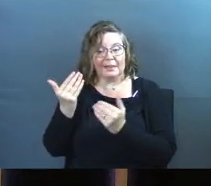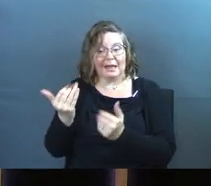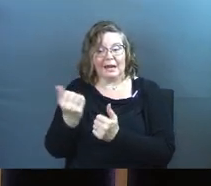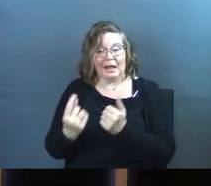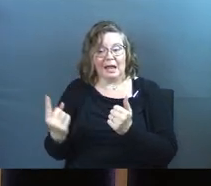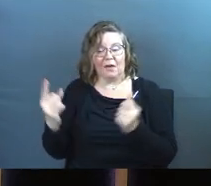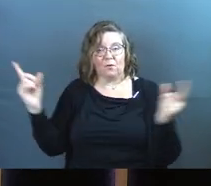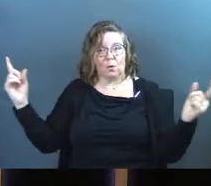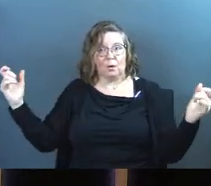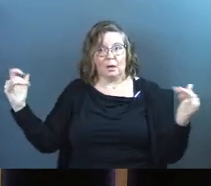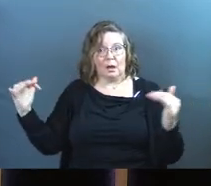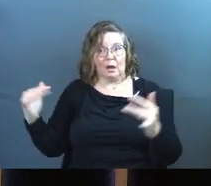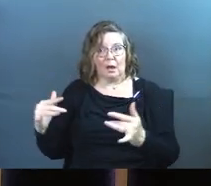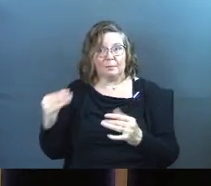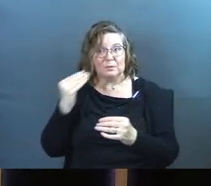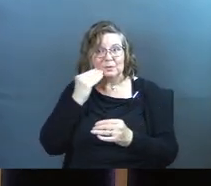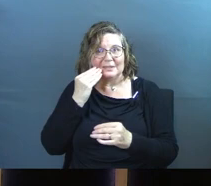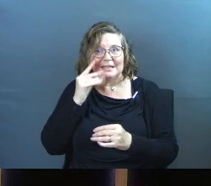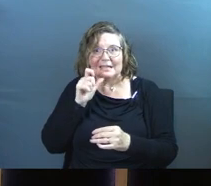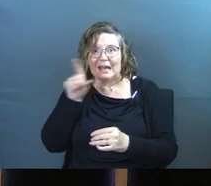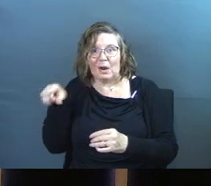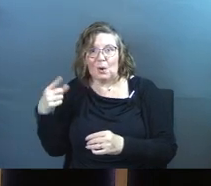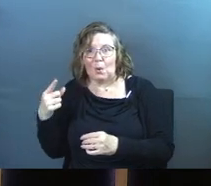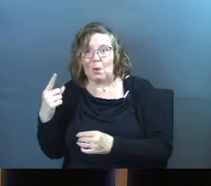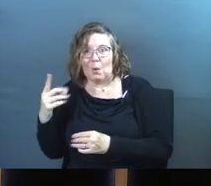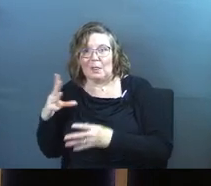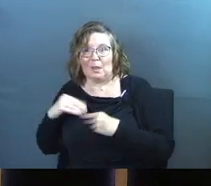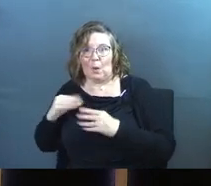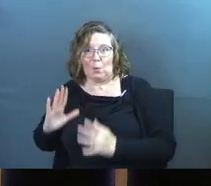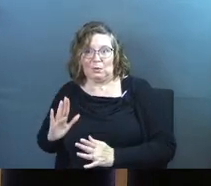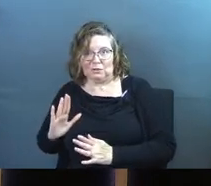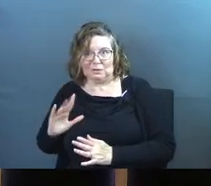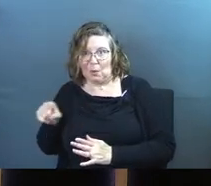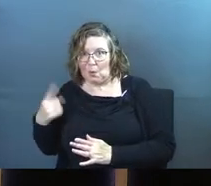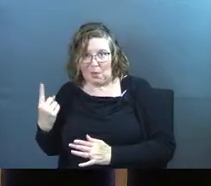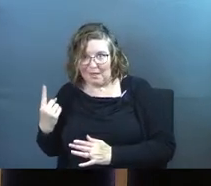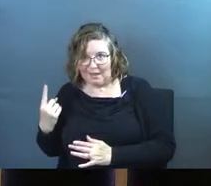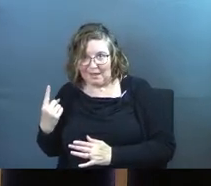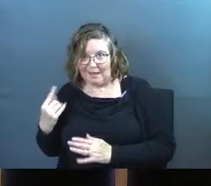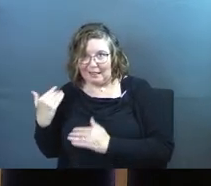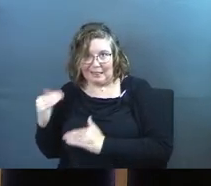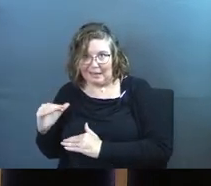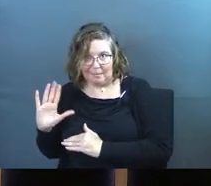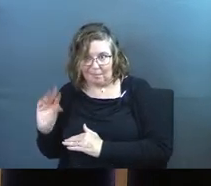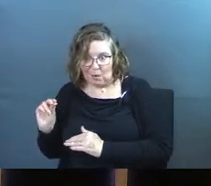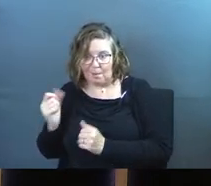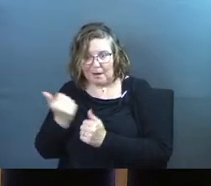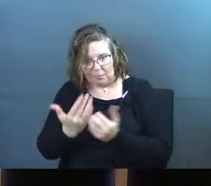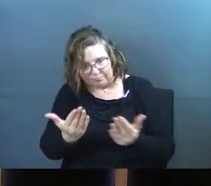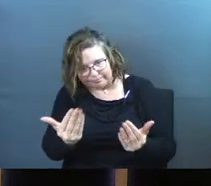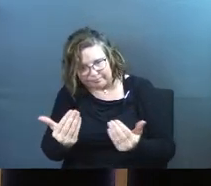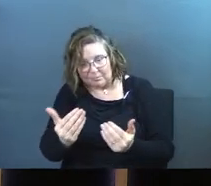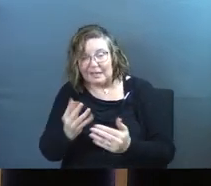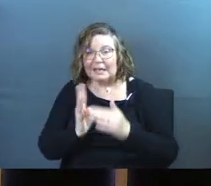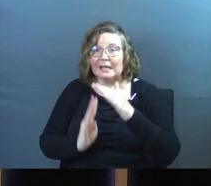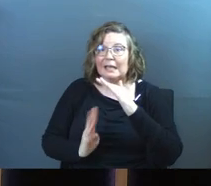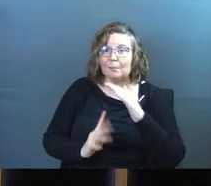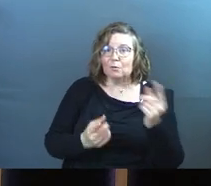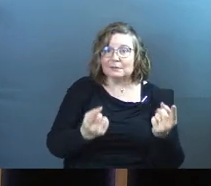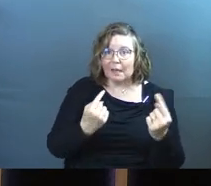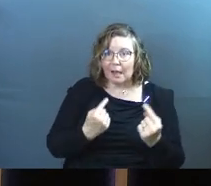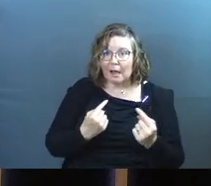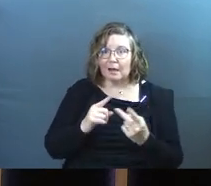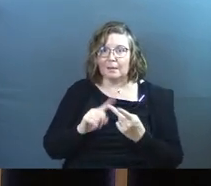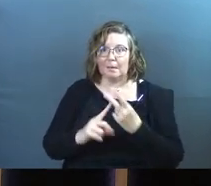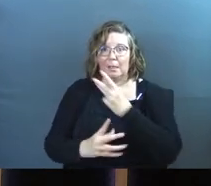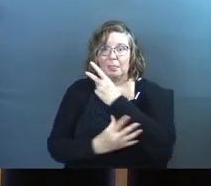everybody get in there and eat, not just the landowners. And they're even going to let immigrants get in there. They're going